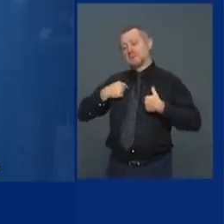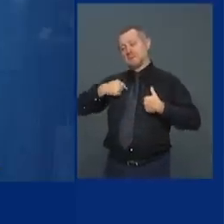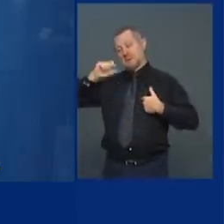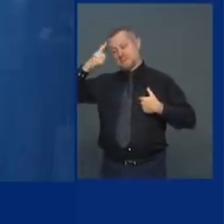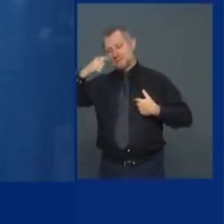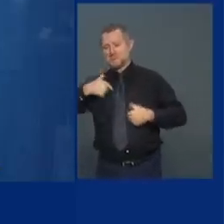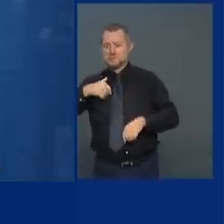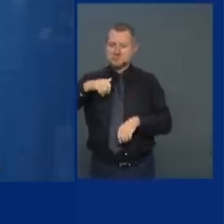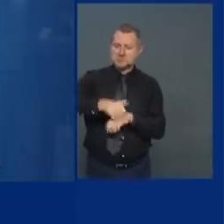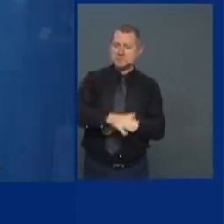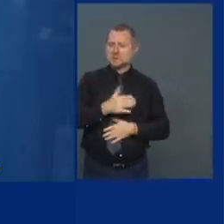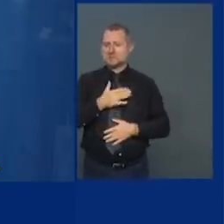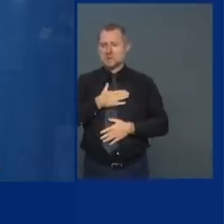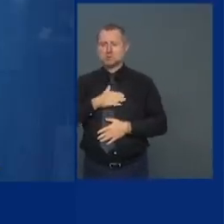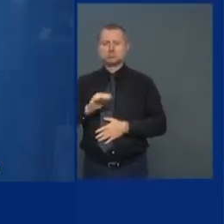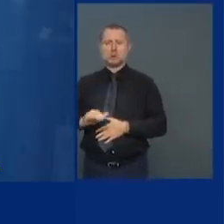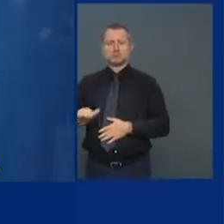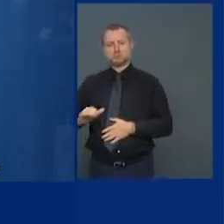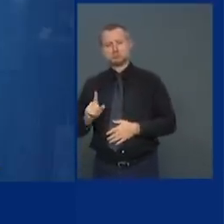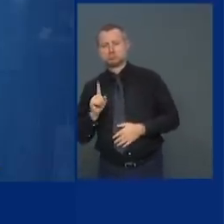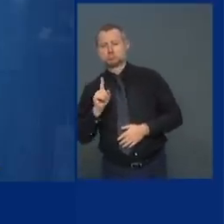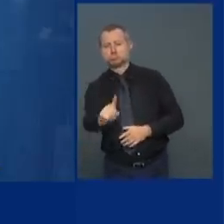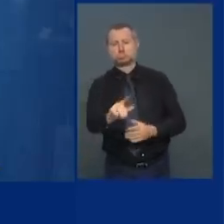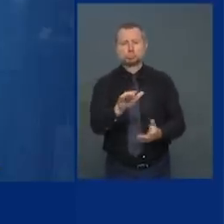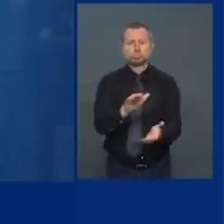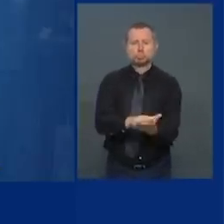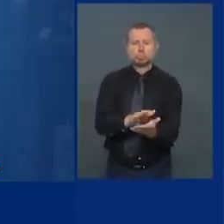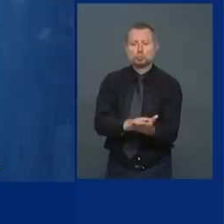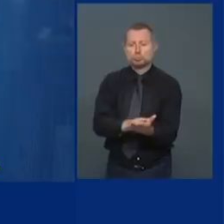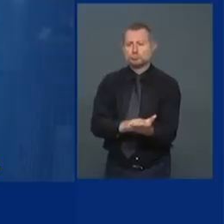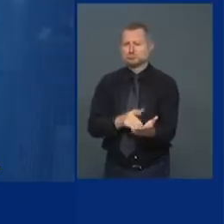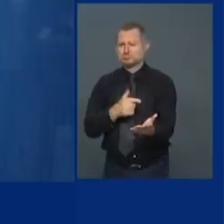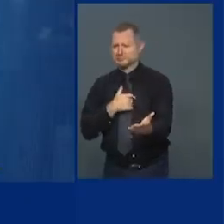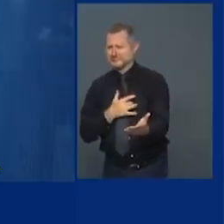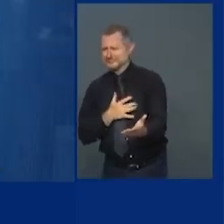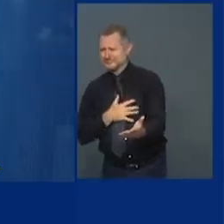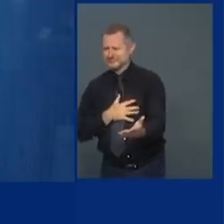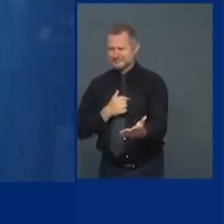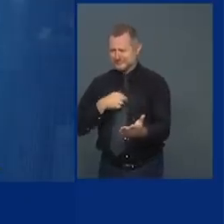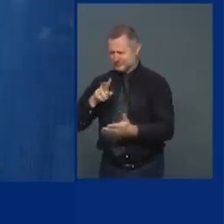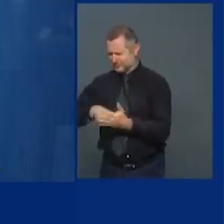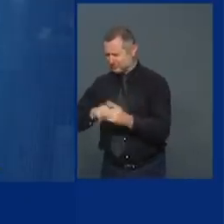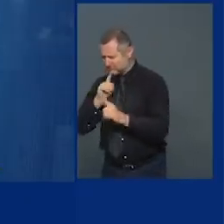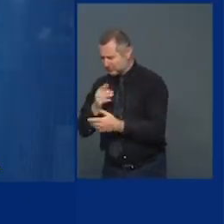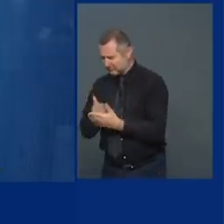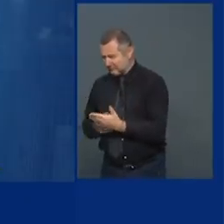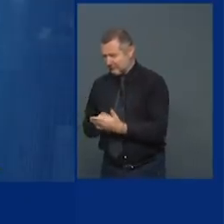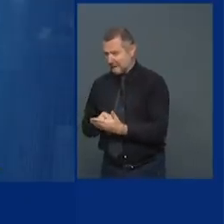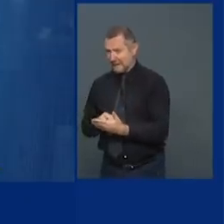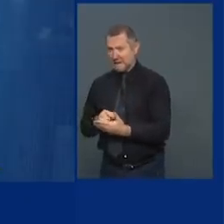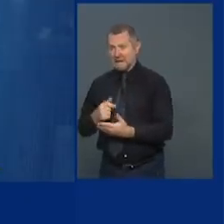tomorrow knowing the facts I know that's that's my decision point